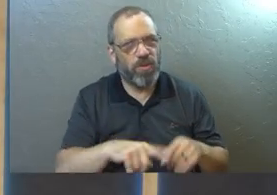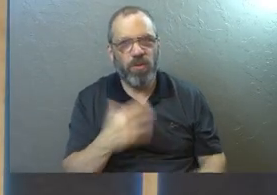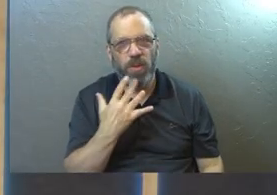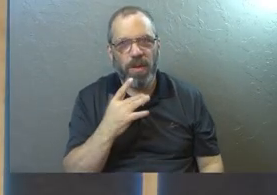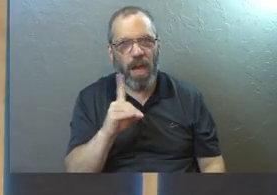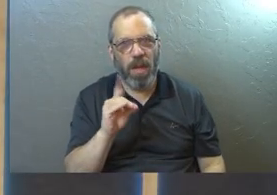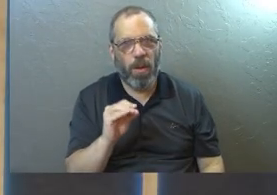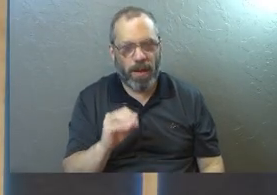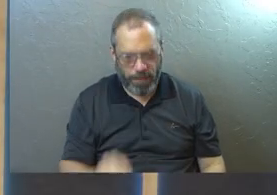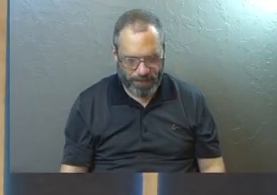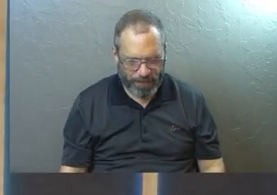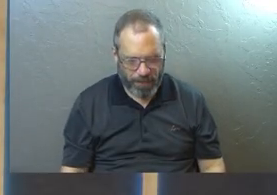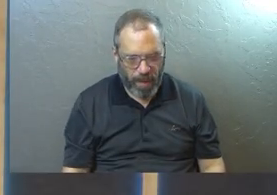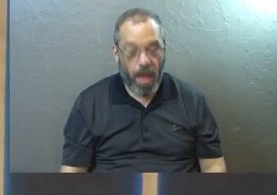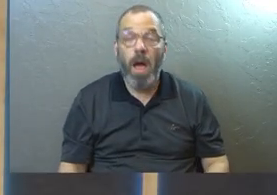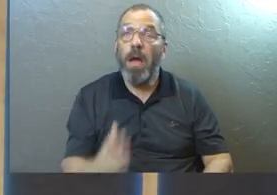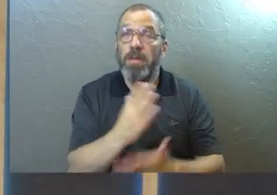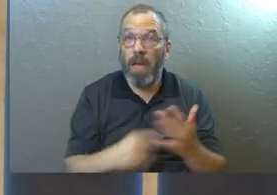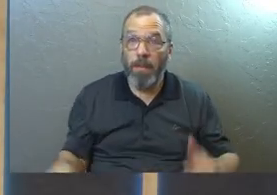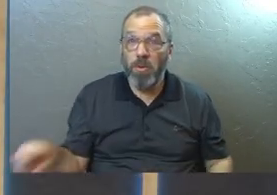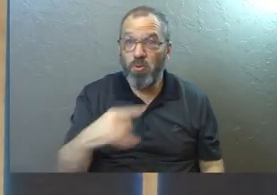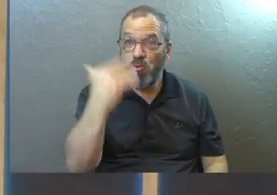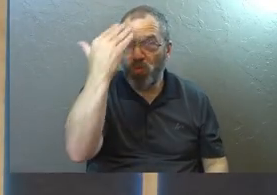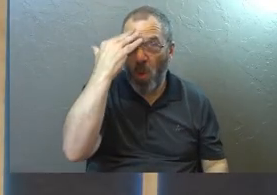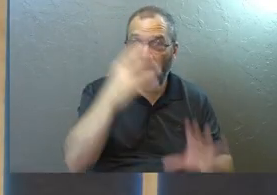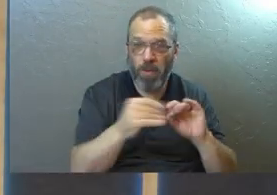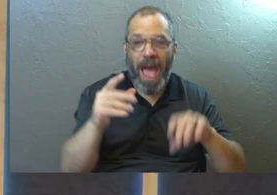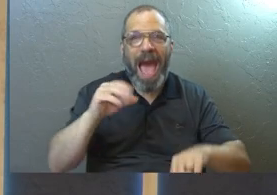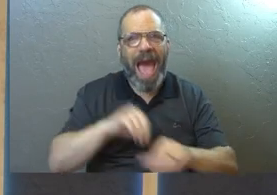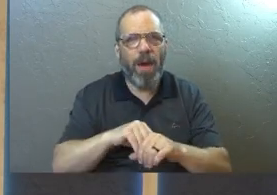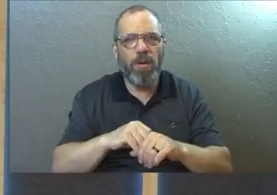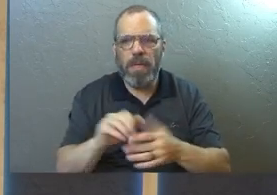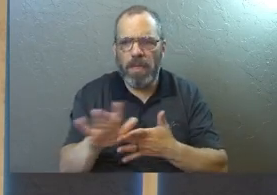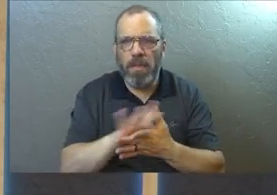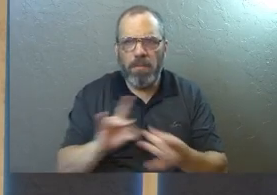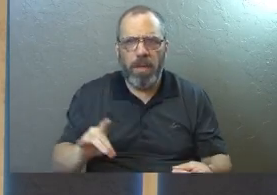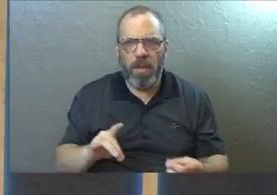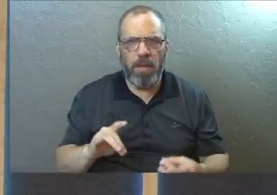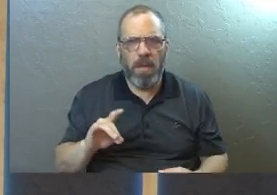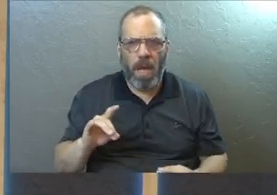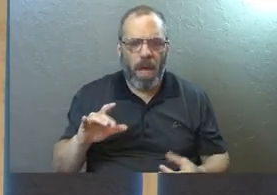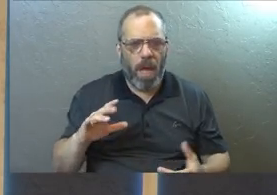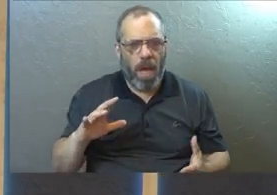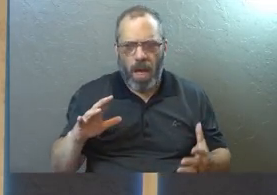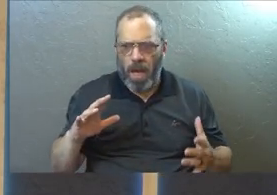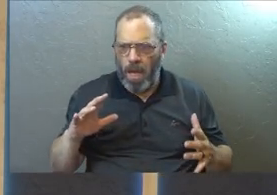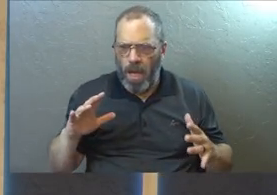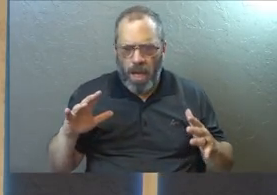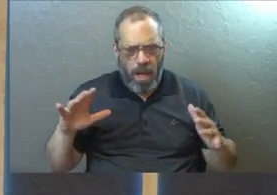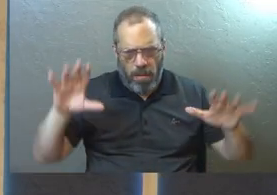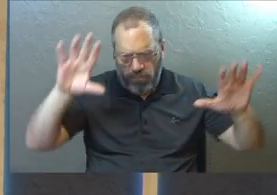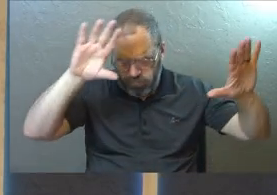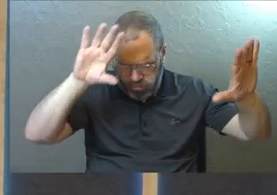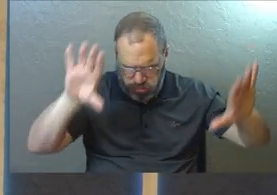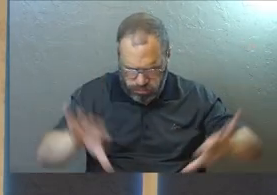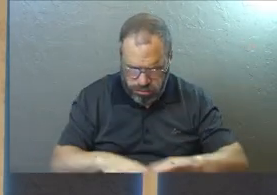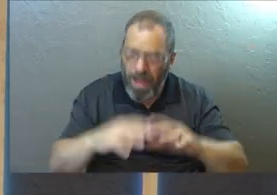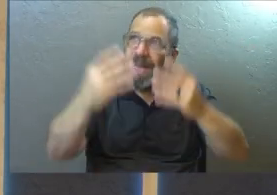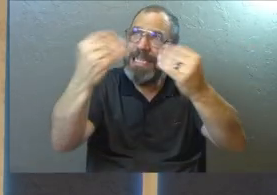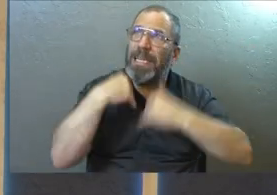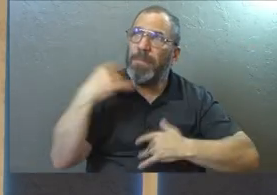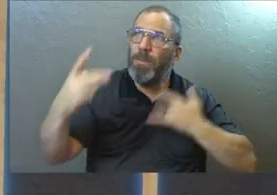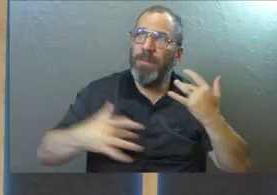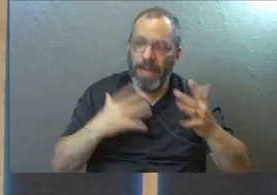explained things. And some of you guys already know the story. I was in a very spiritually low place and I needed God to bring some revival to me.